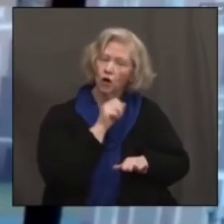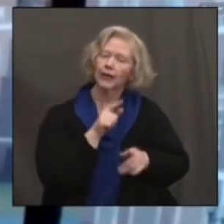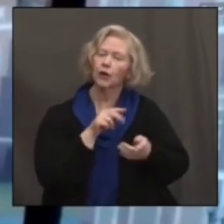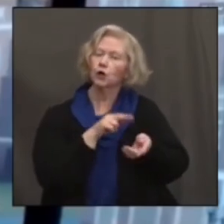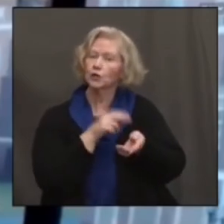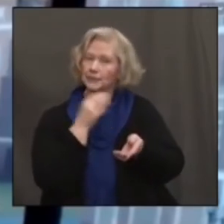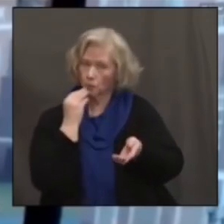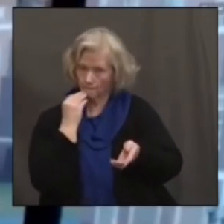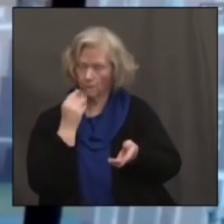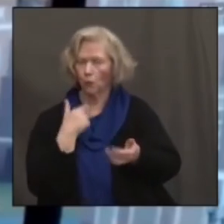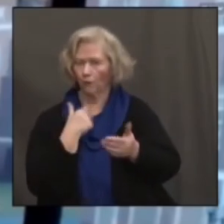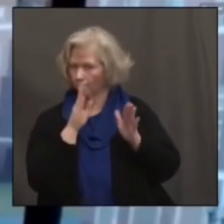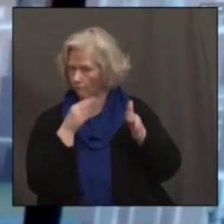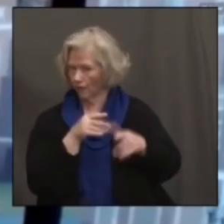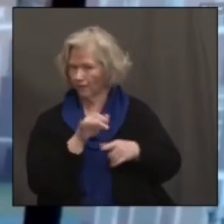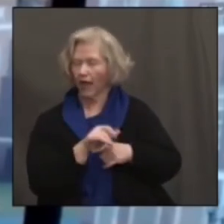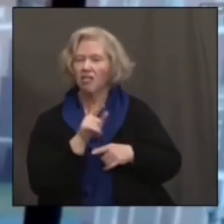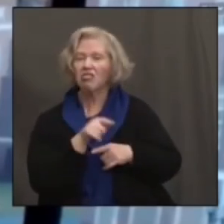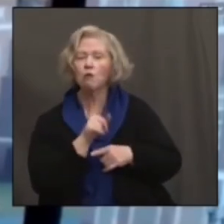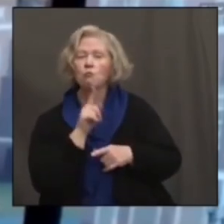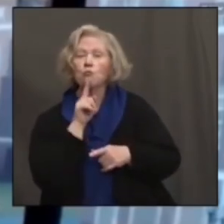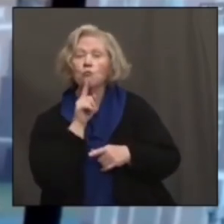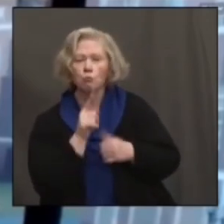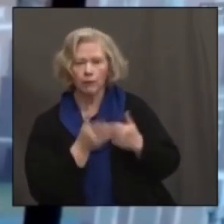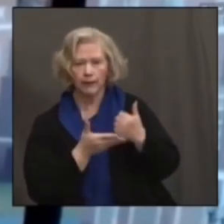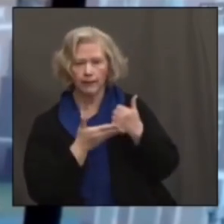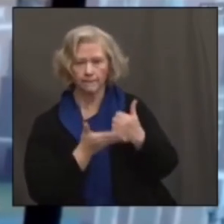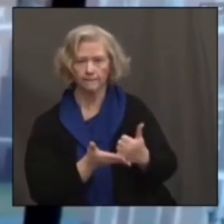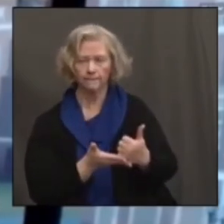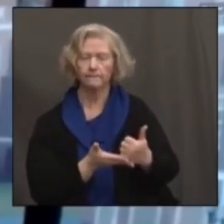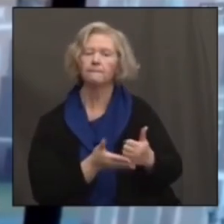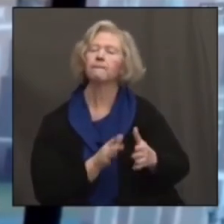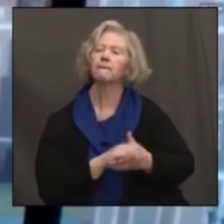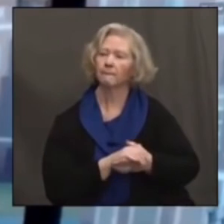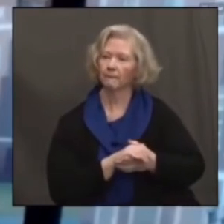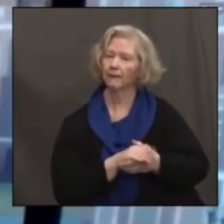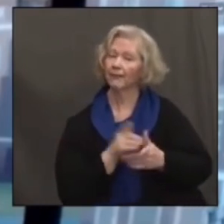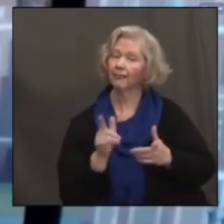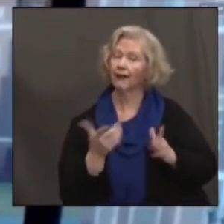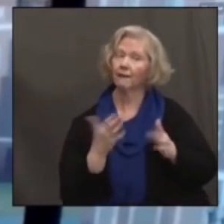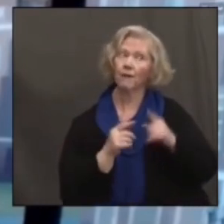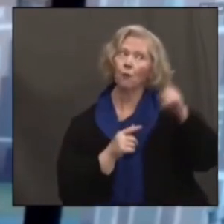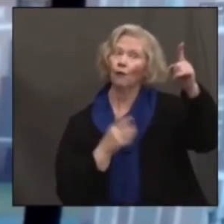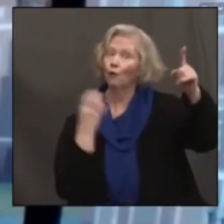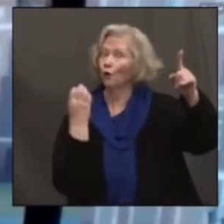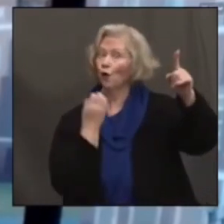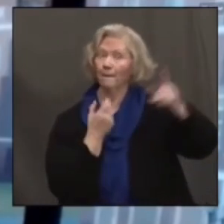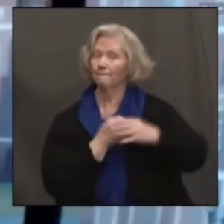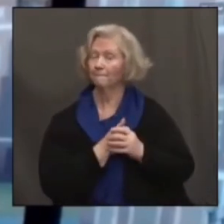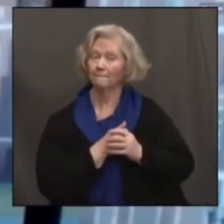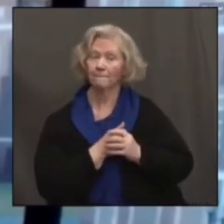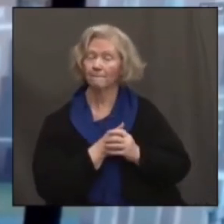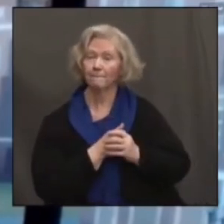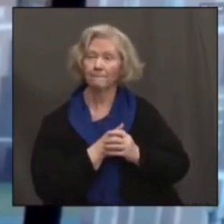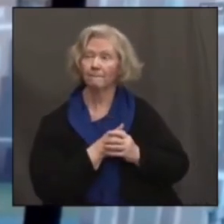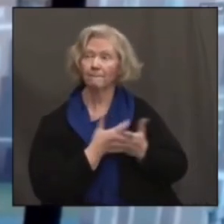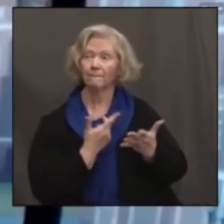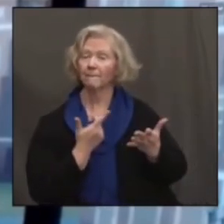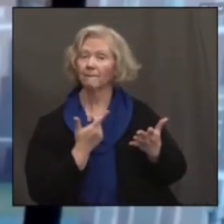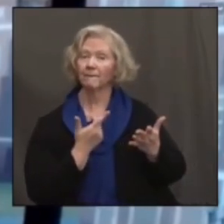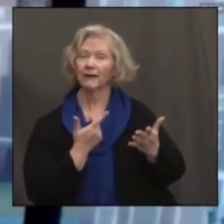in, in, in that also differentiates us from, for example, Europe, which is being affected by the,